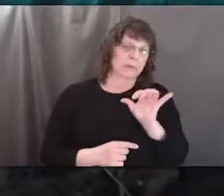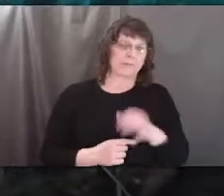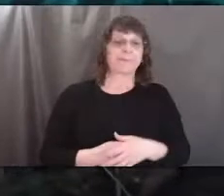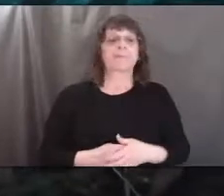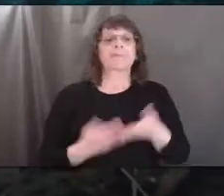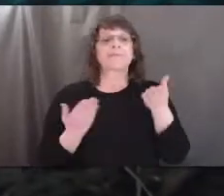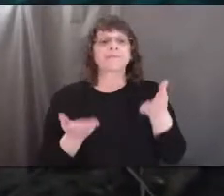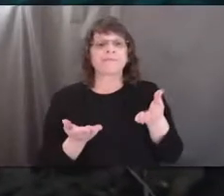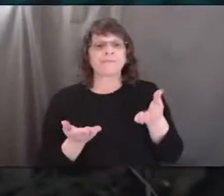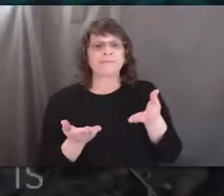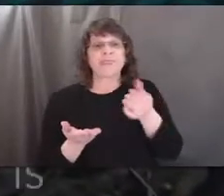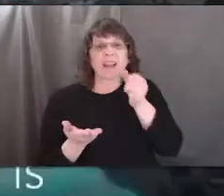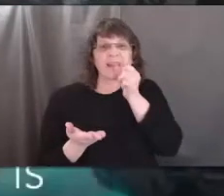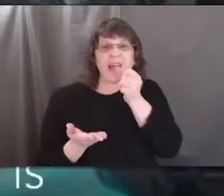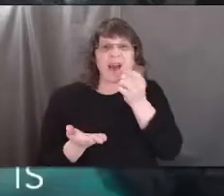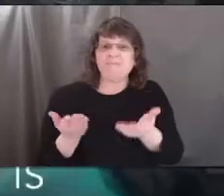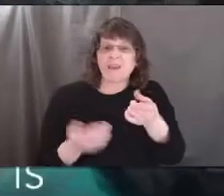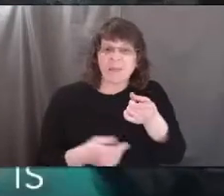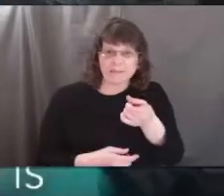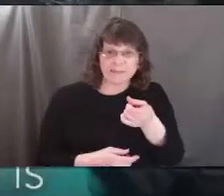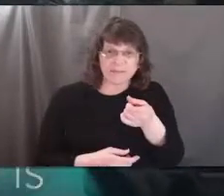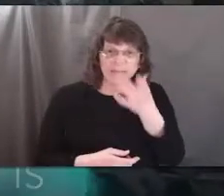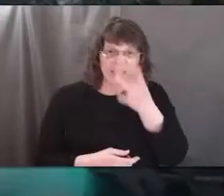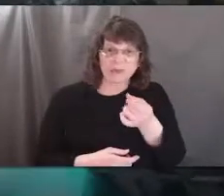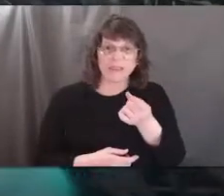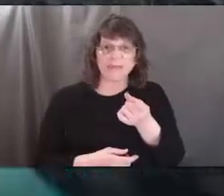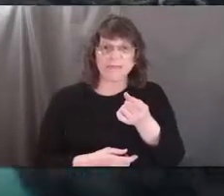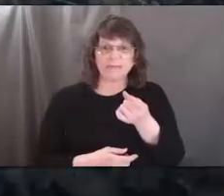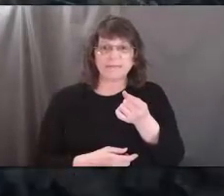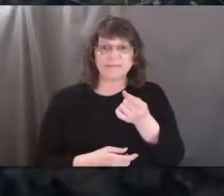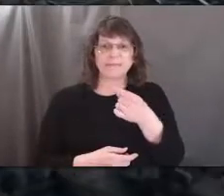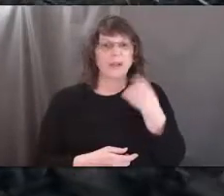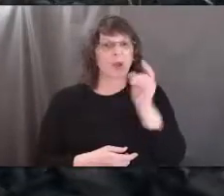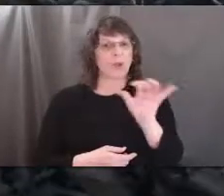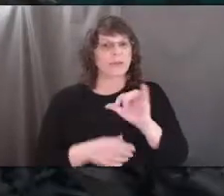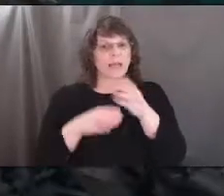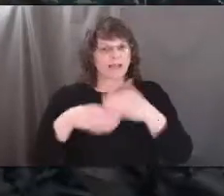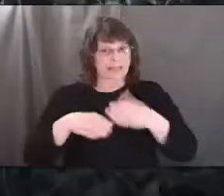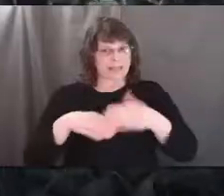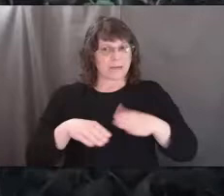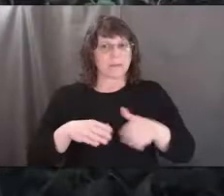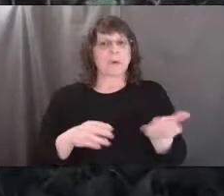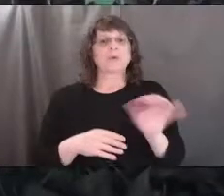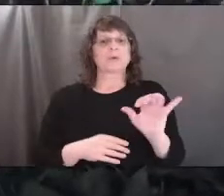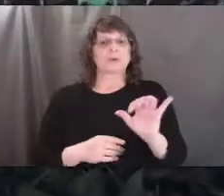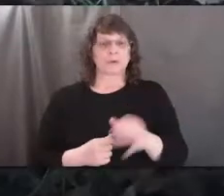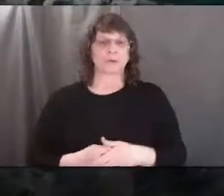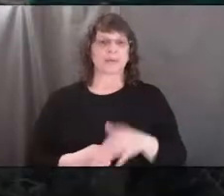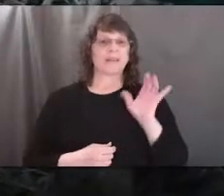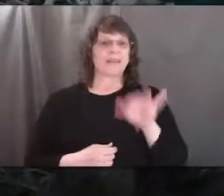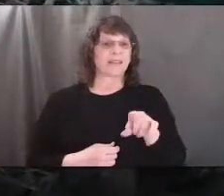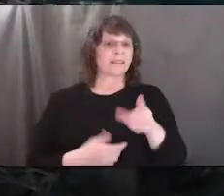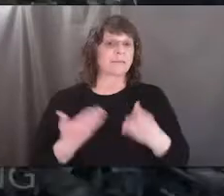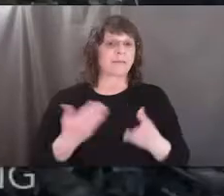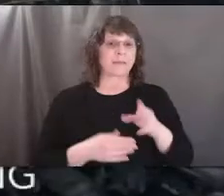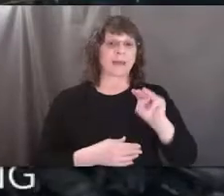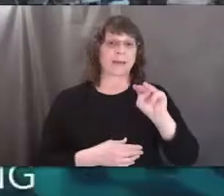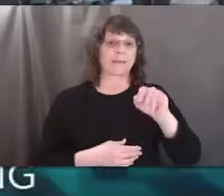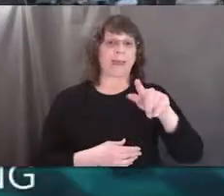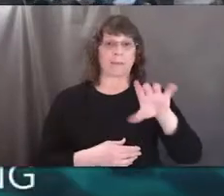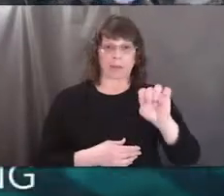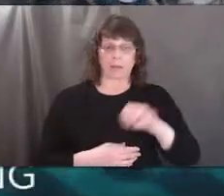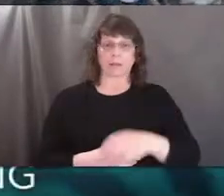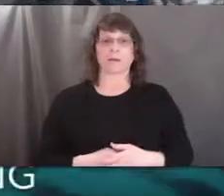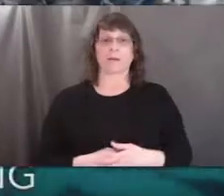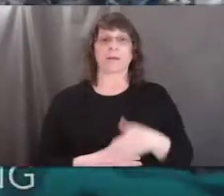some kind of nut. It's really interesting and it looks like it is decomposing as well. This one looks like maybe it's a maple. Okay.